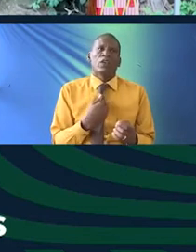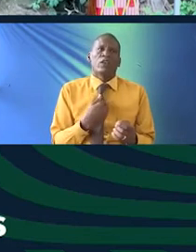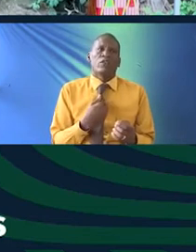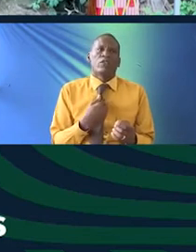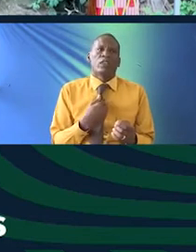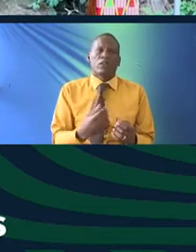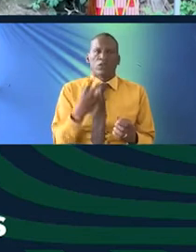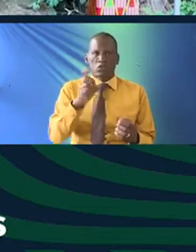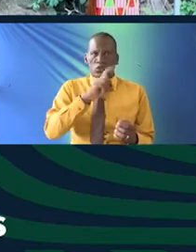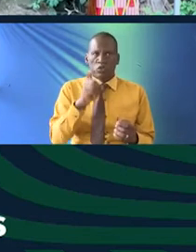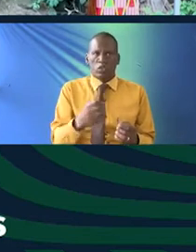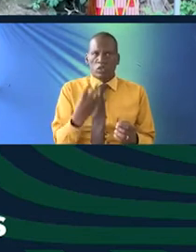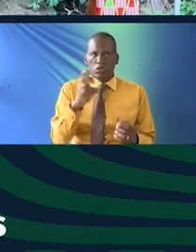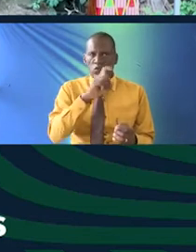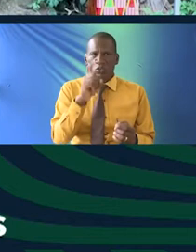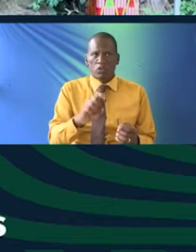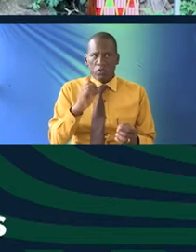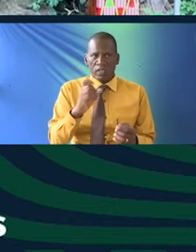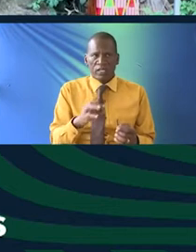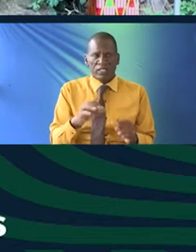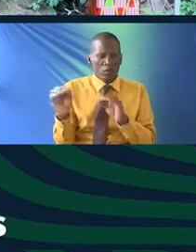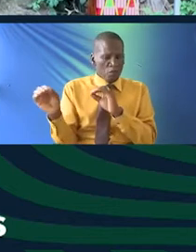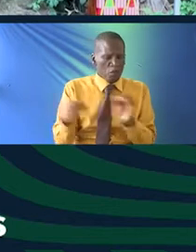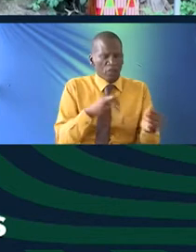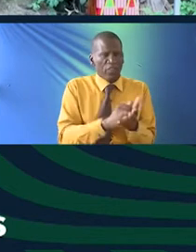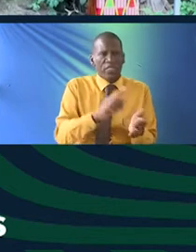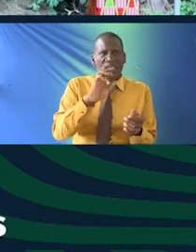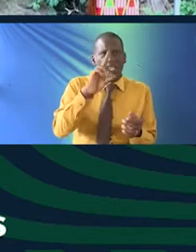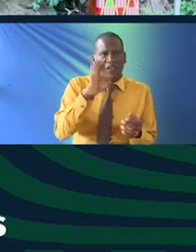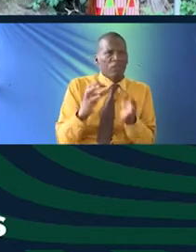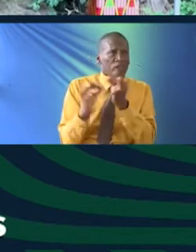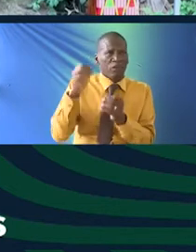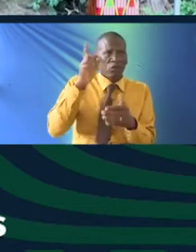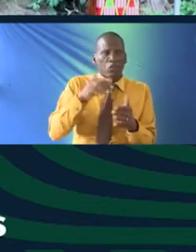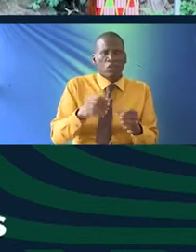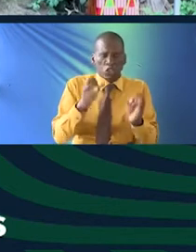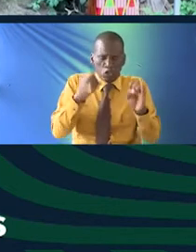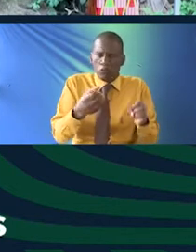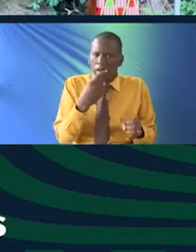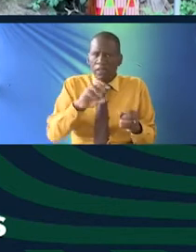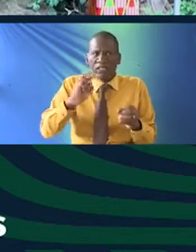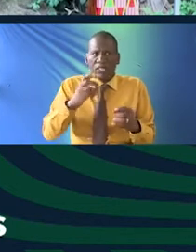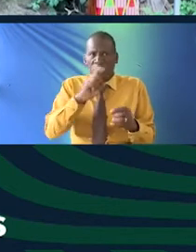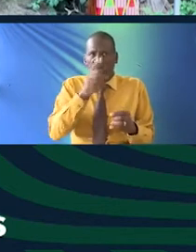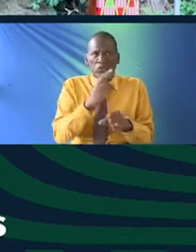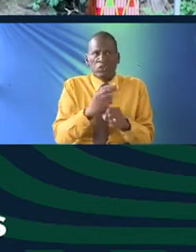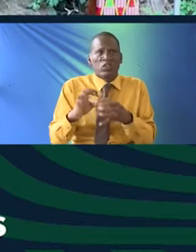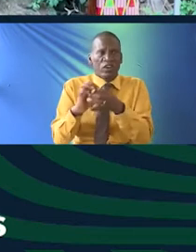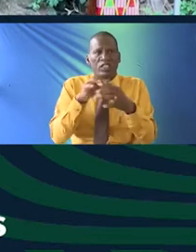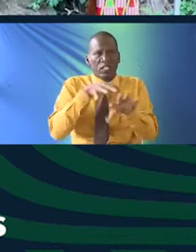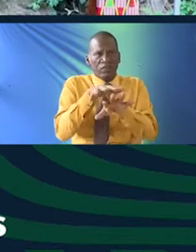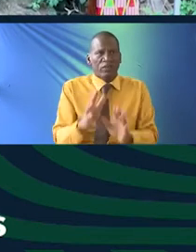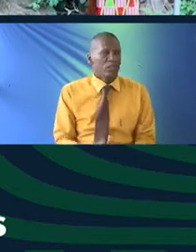two questions sorry so there are two questions one is shifting that tide from dependence on modern medicine and the second question was use of